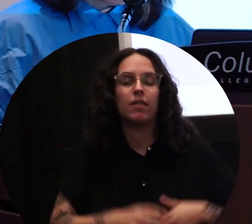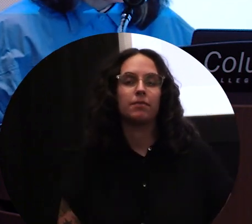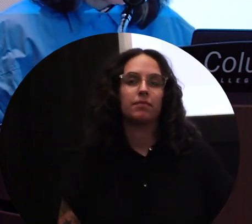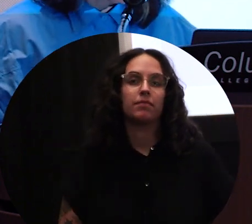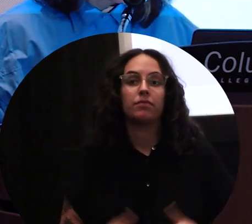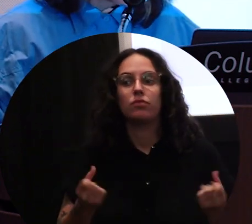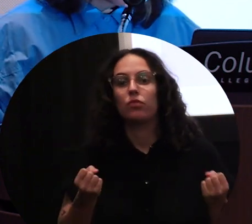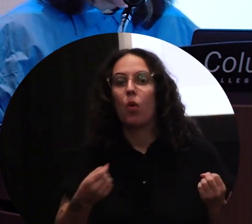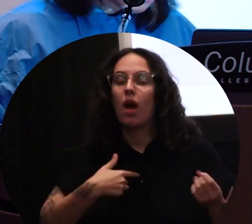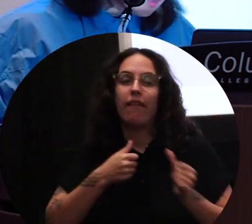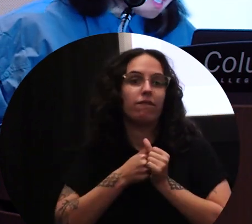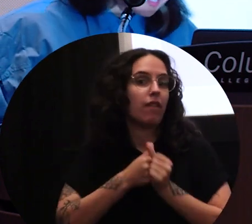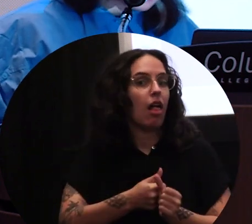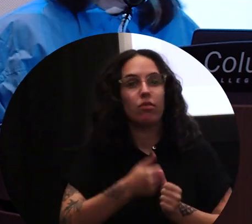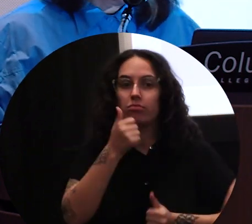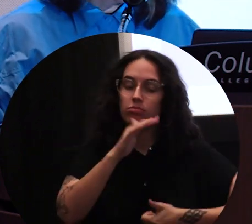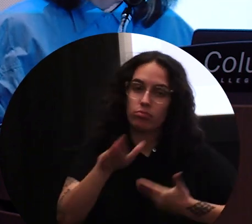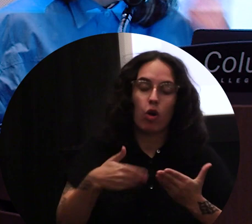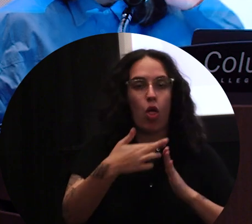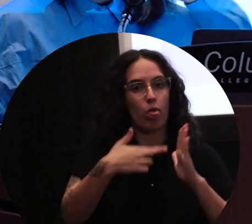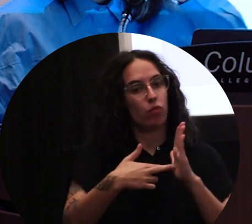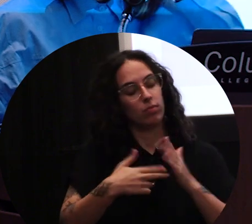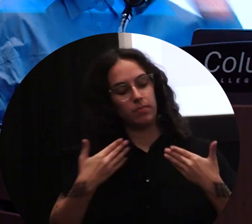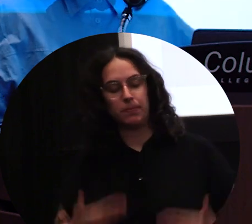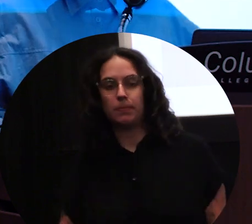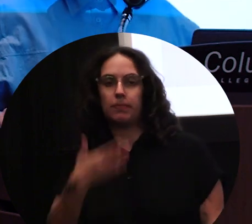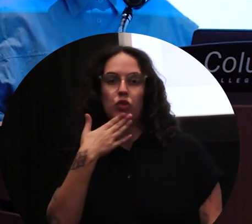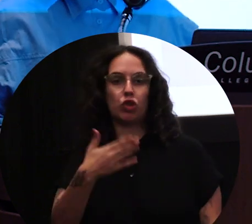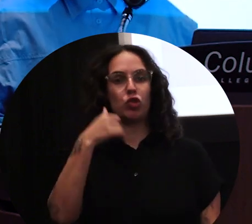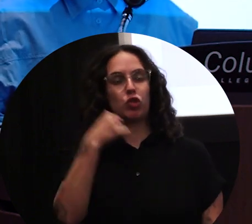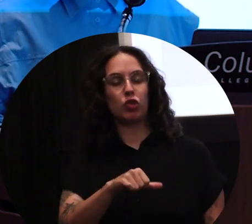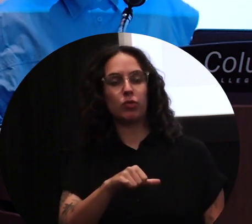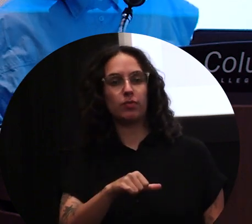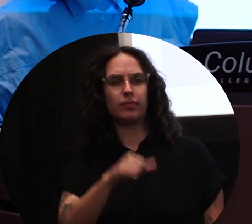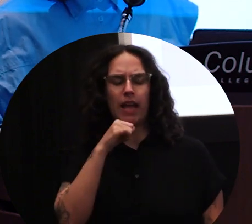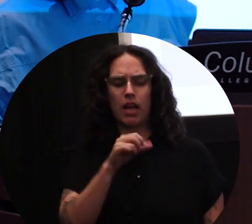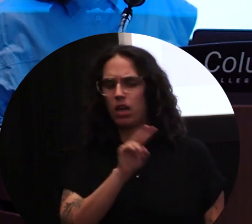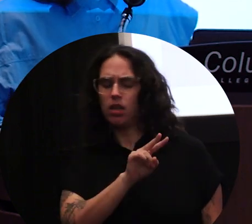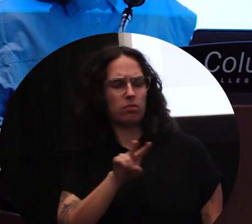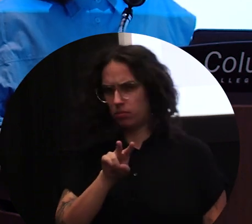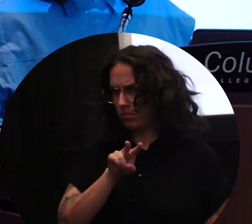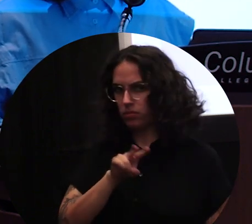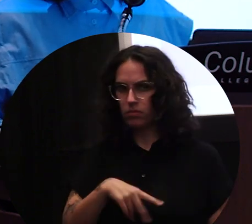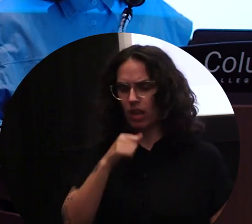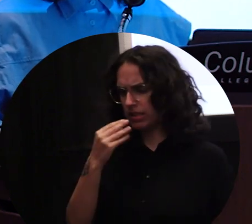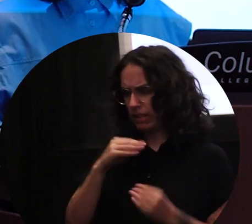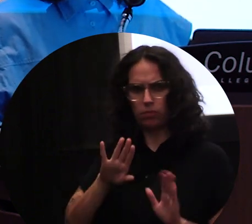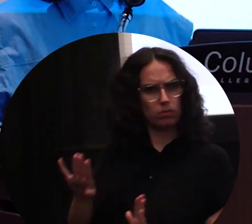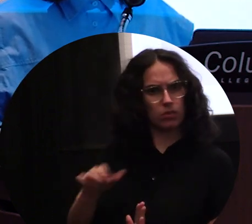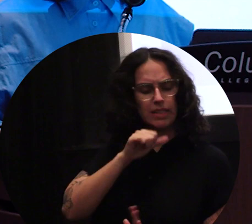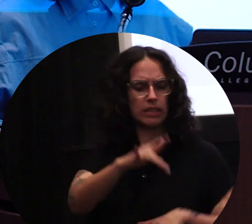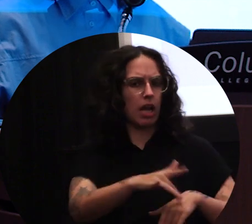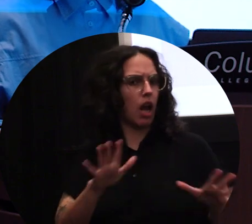So I followed all the rules exactly as a good girl should. I didn't look at that. I didn't eat that. I didn't touch that. I